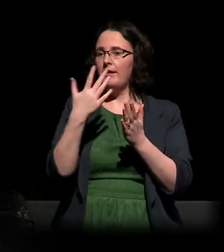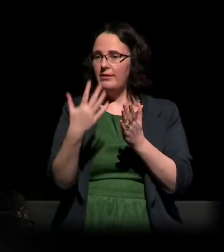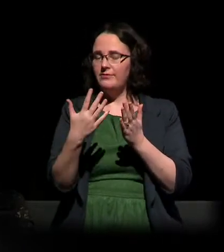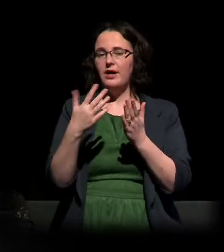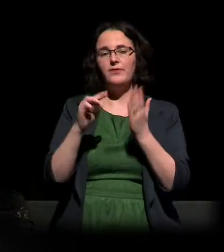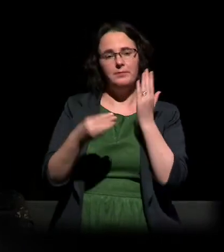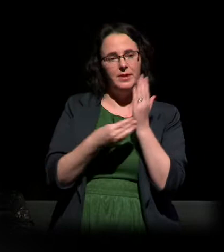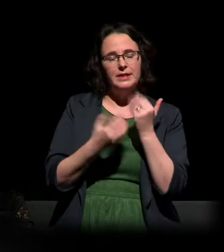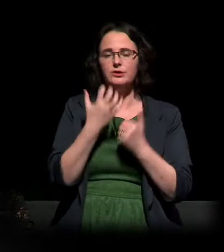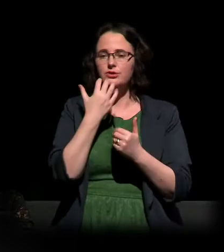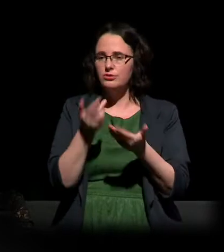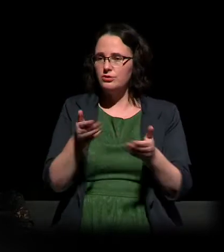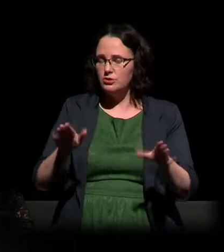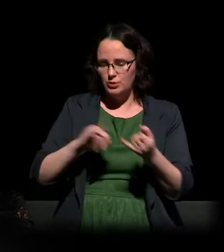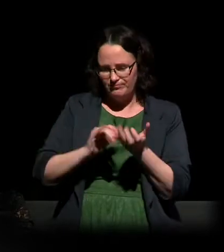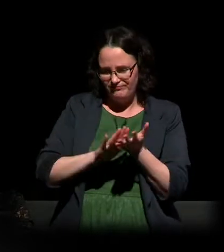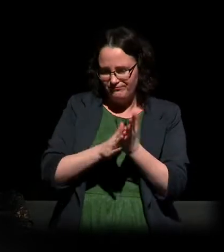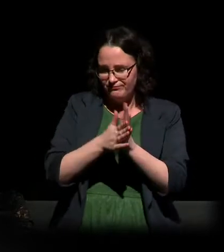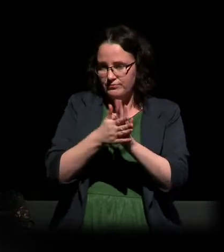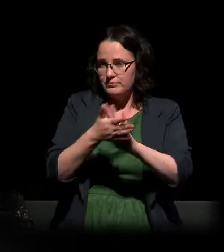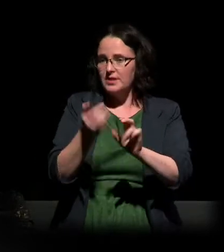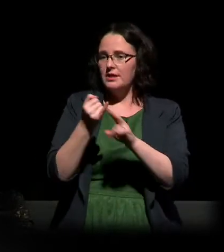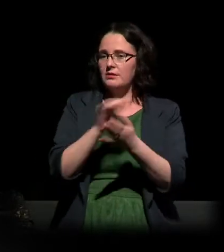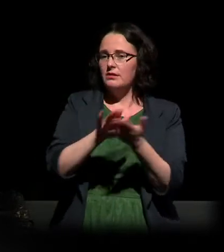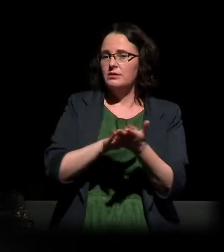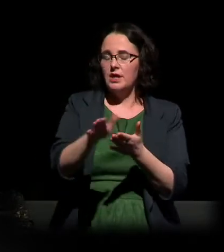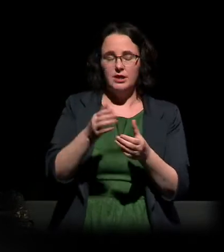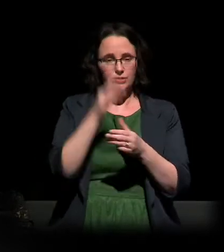children who were also victims of Nazi atrocities.